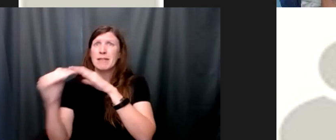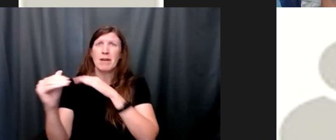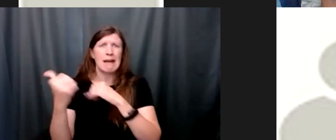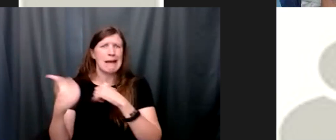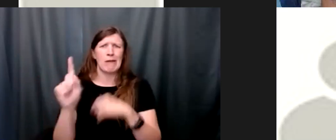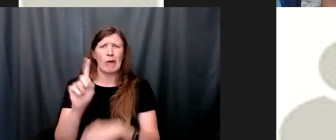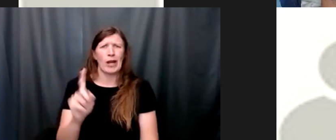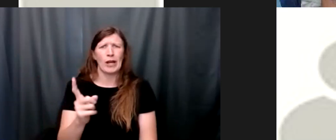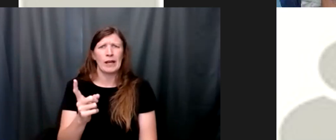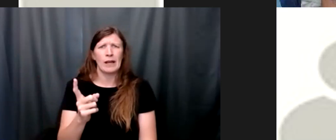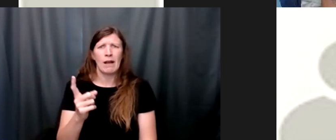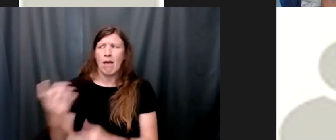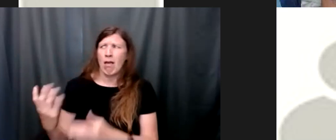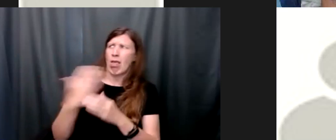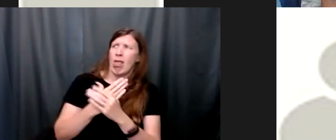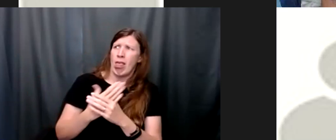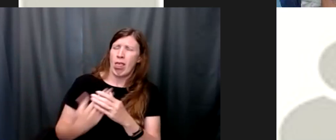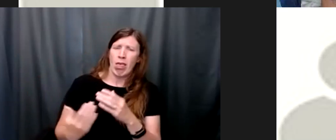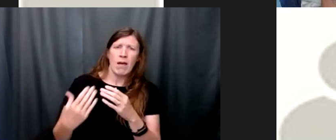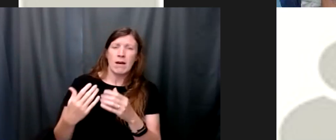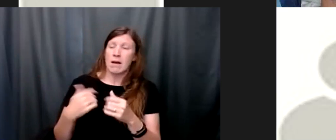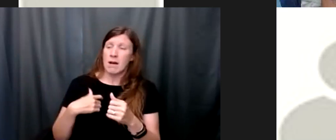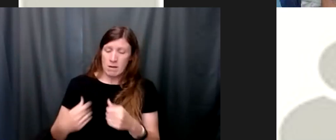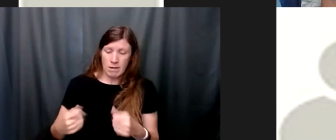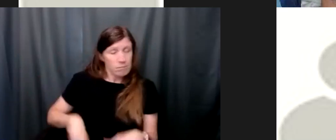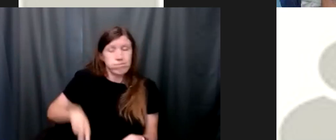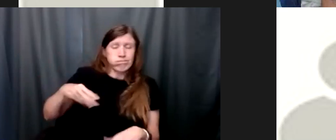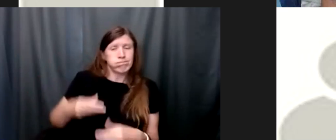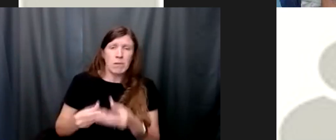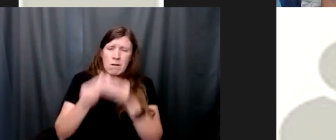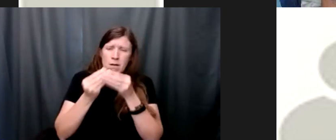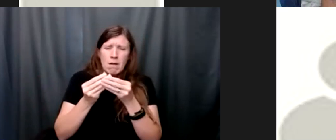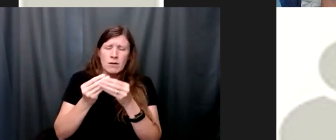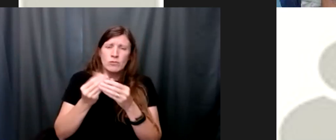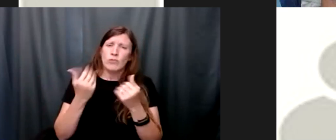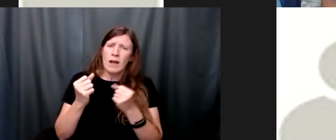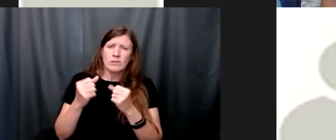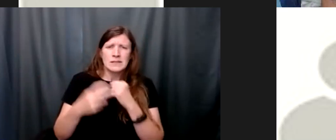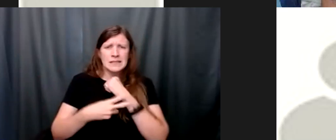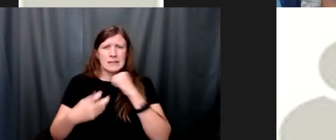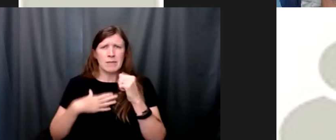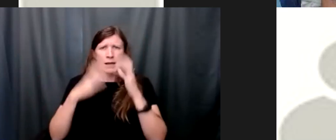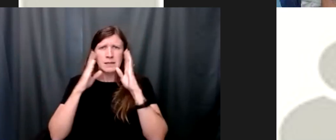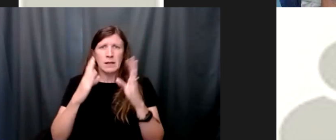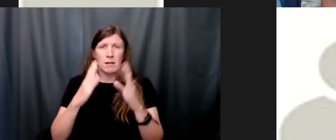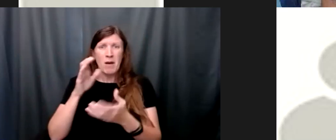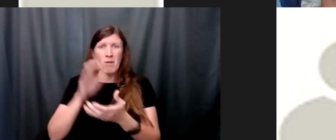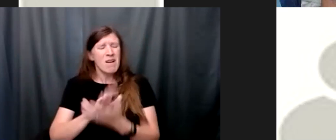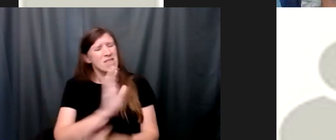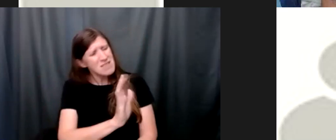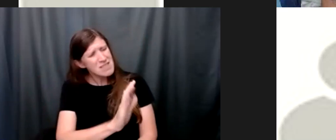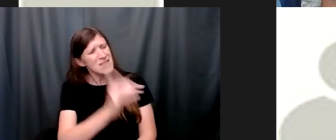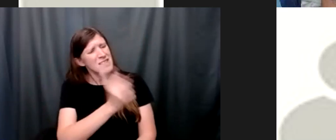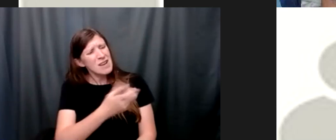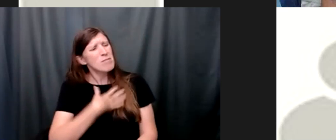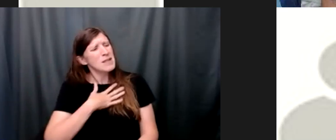interrupt my work from home and try to get my attention and and even my wife would rebuke me and ask me to quit and i would